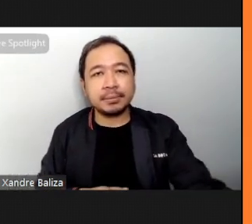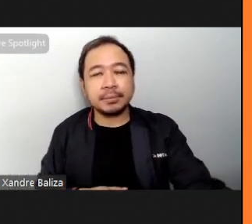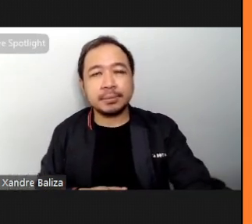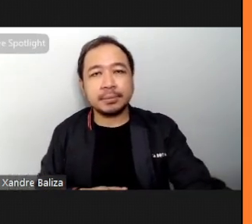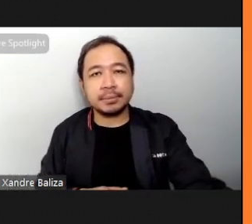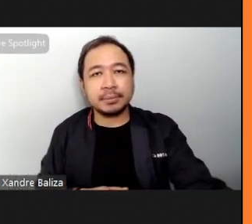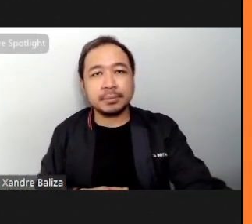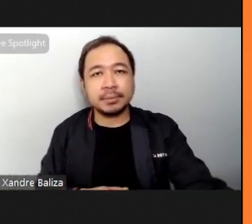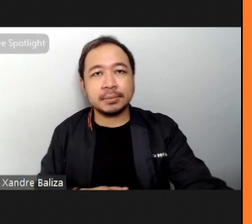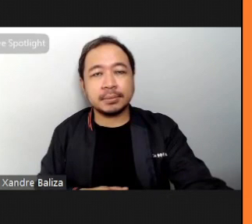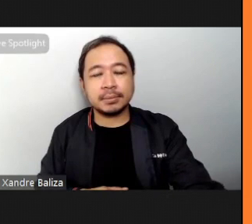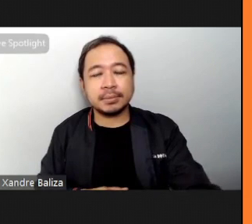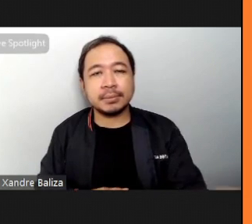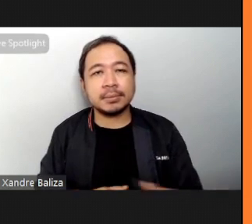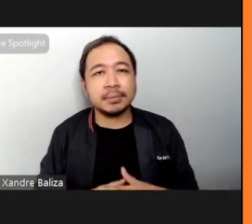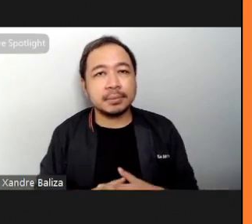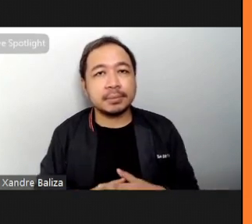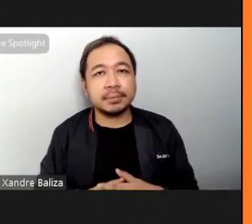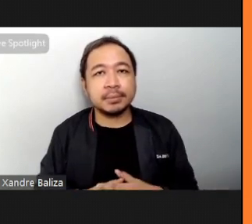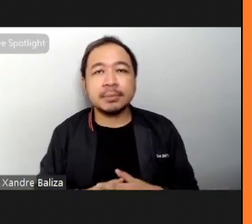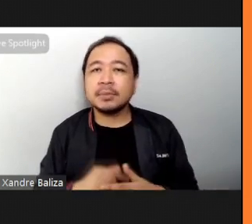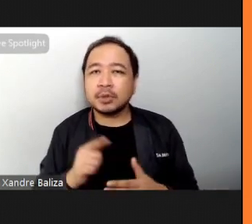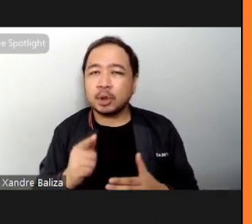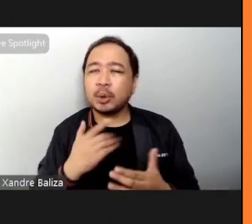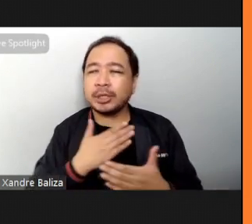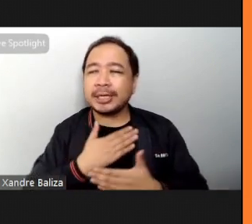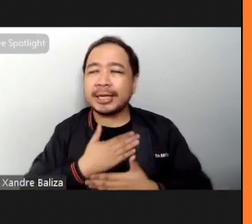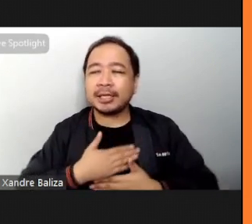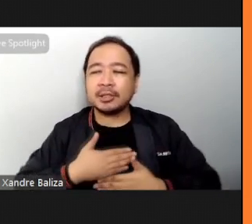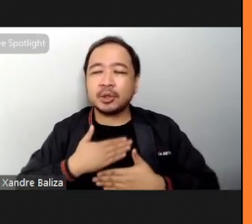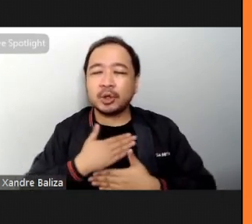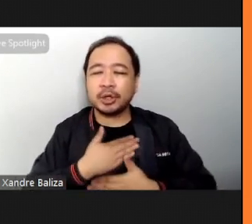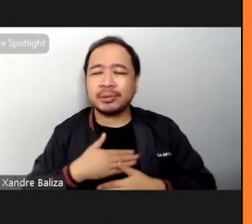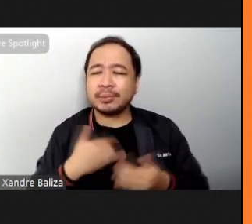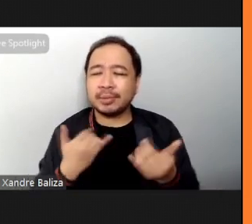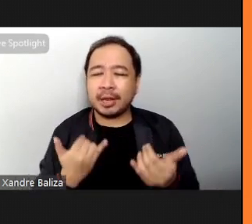And just enjoying this relaxed state right now.